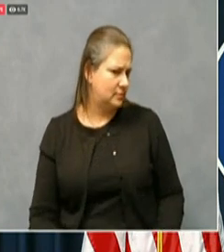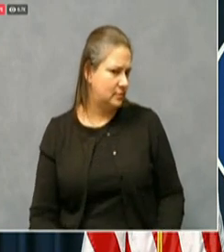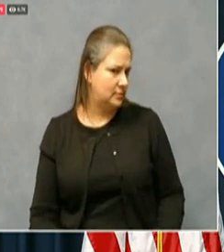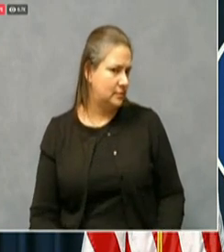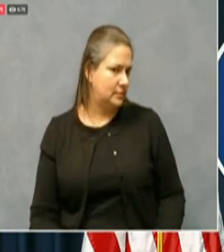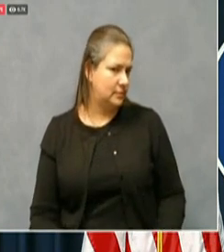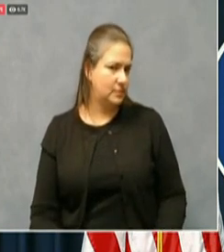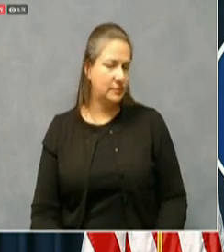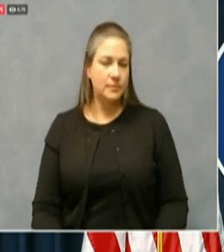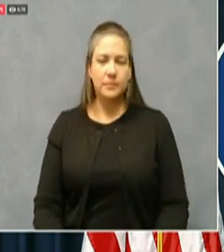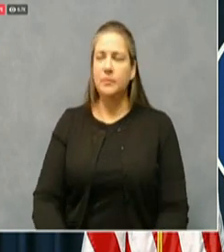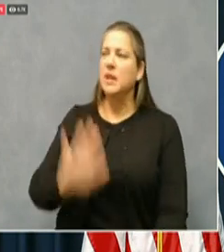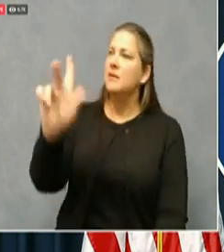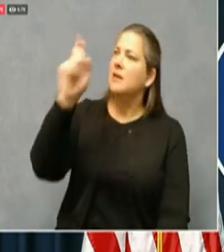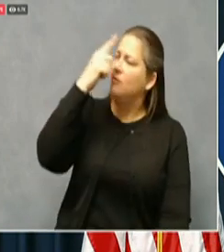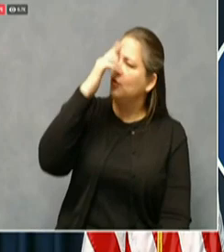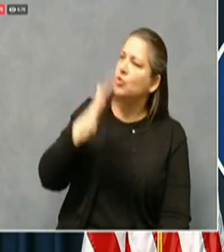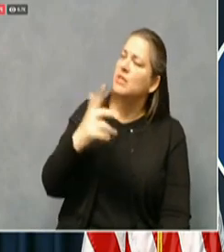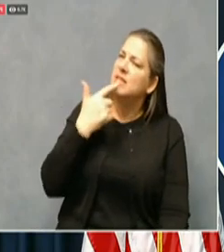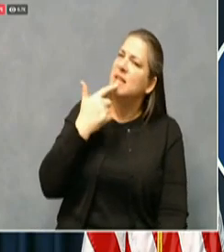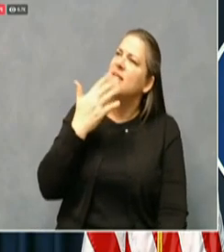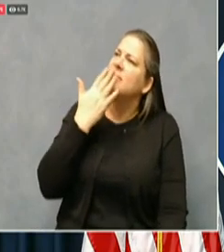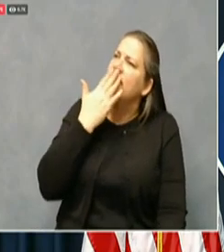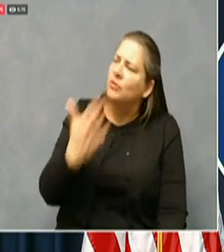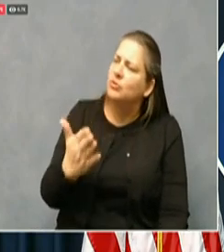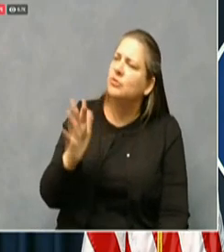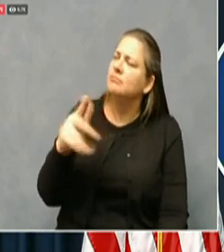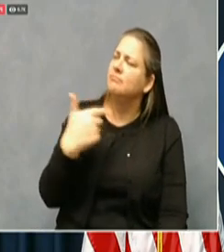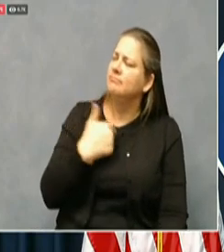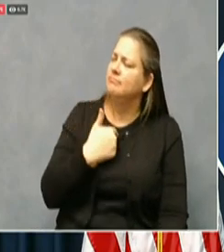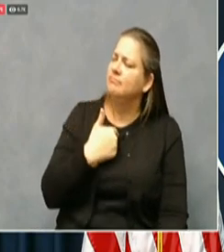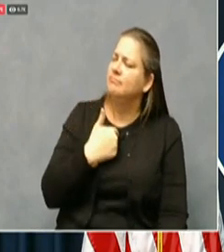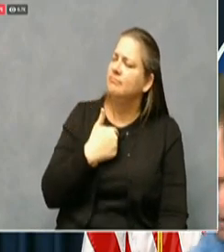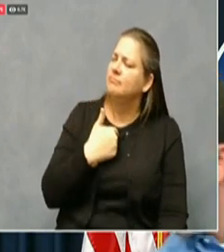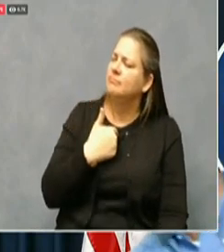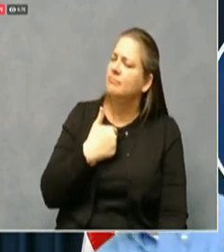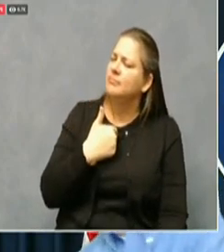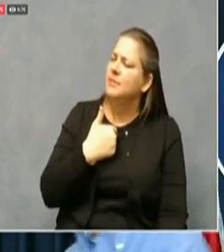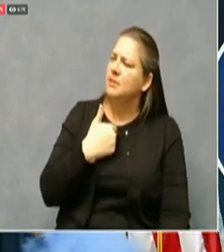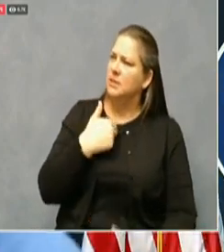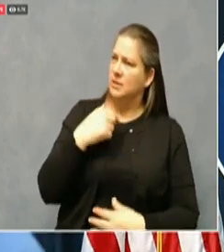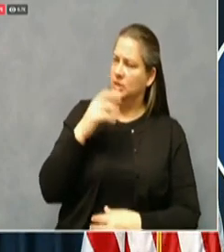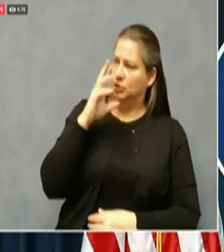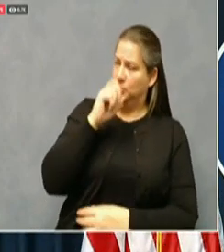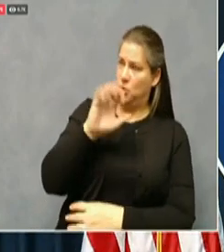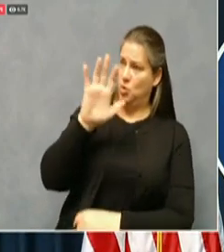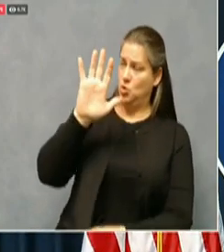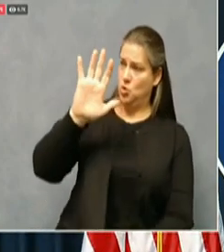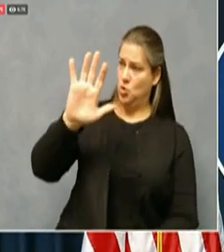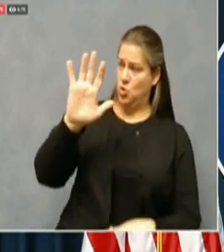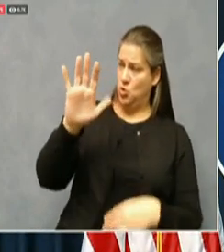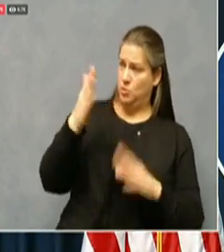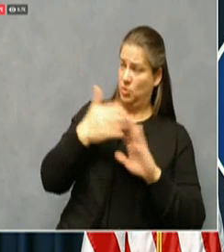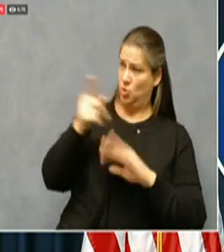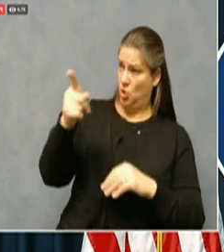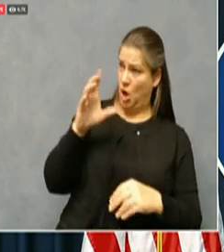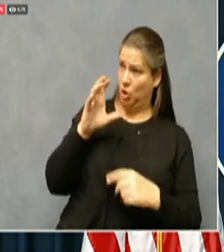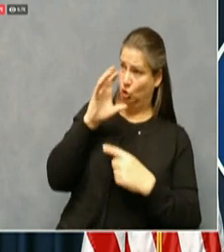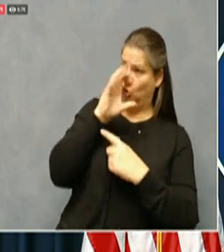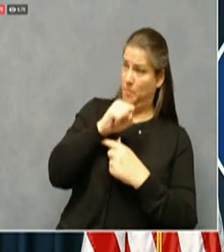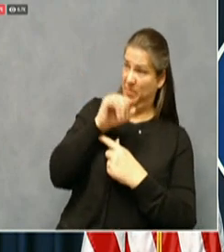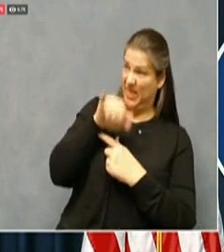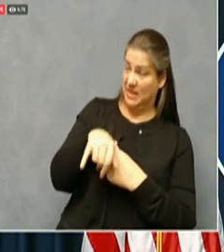Governor, thank you. Uh, I assume that your administration is operating under the assumption that this will be the Pfizer vaccine,